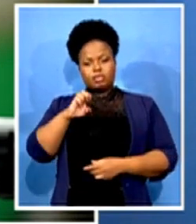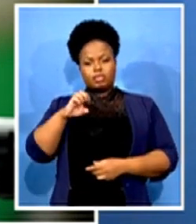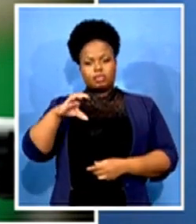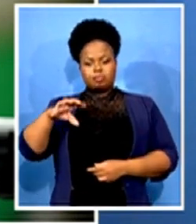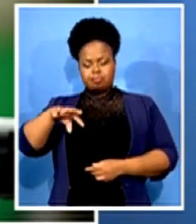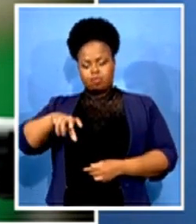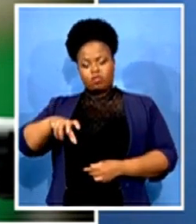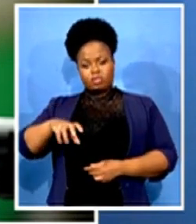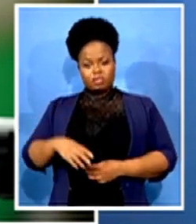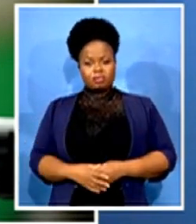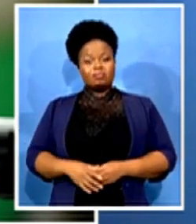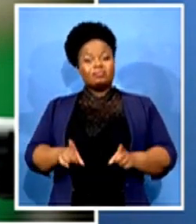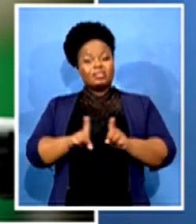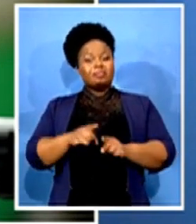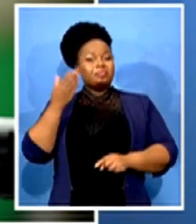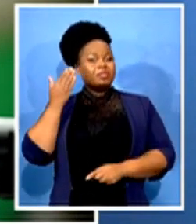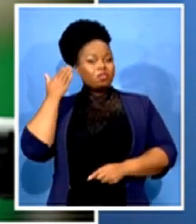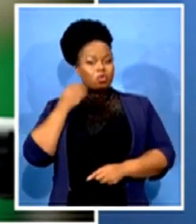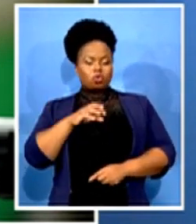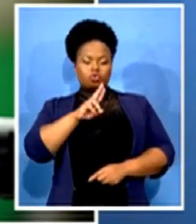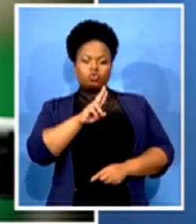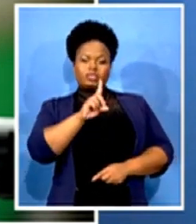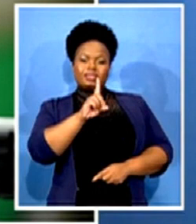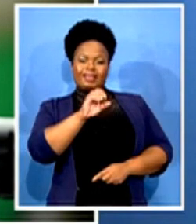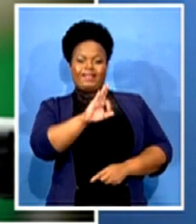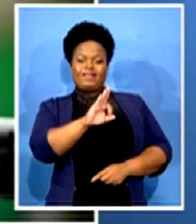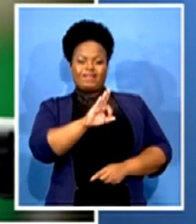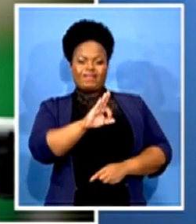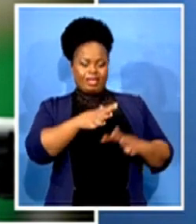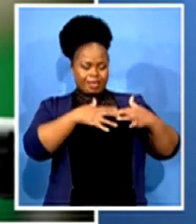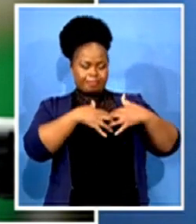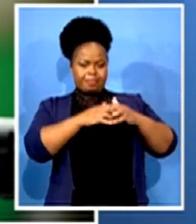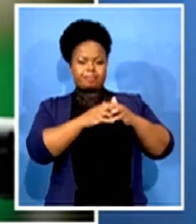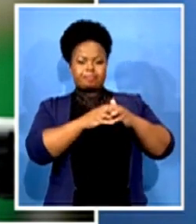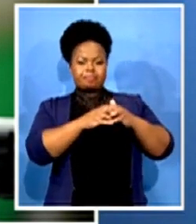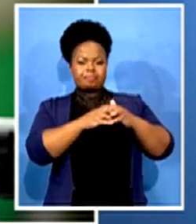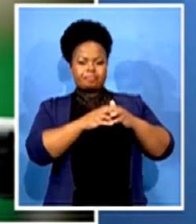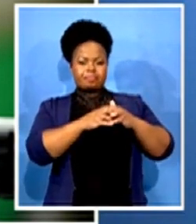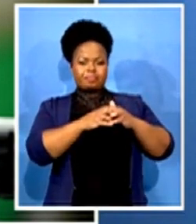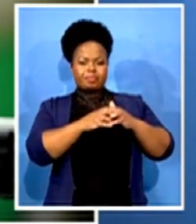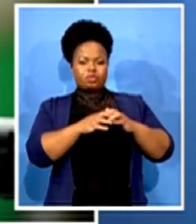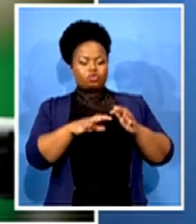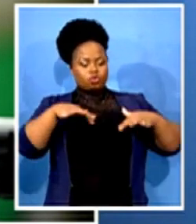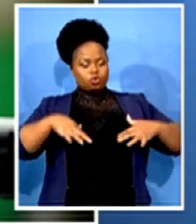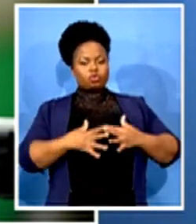established, United Democratic Front, which was working with the liberation movement.